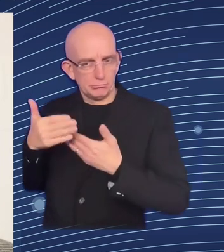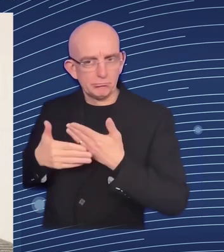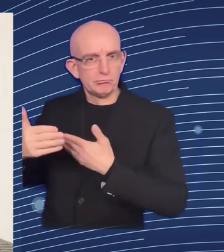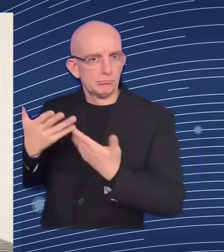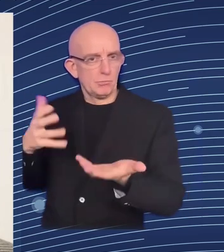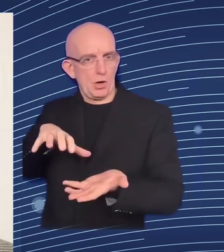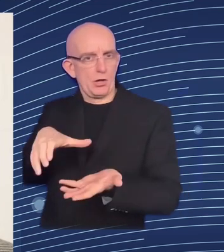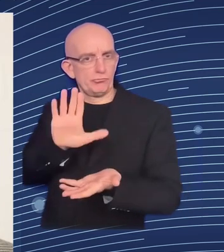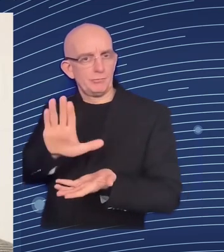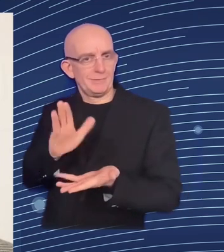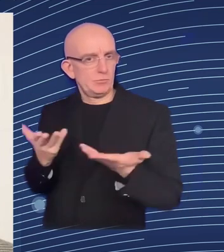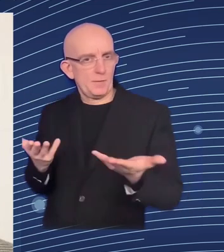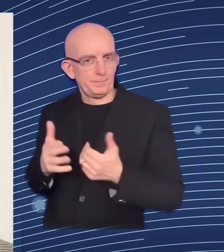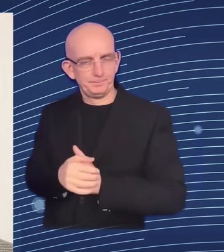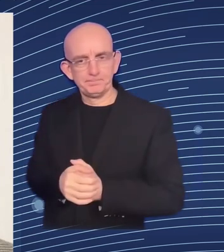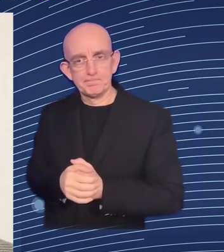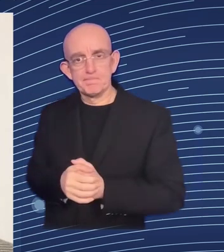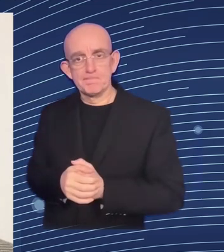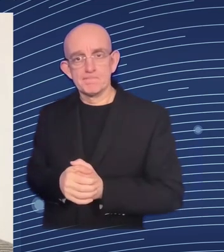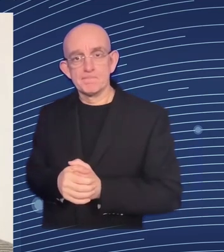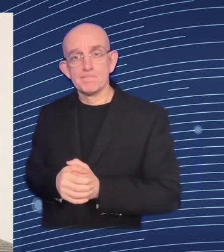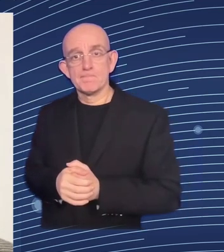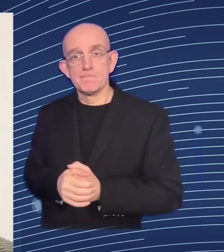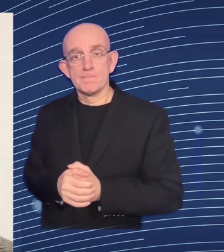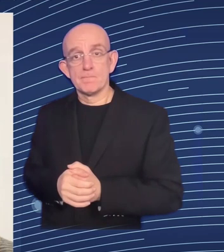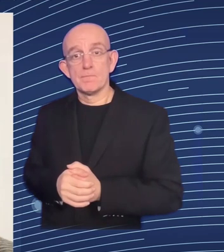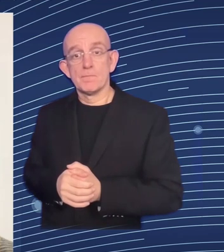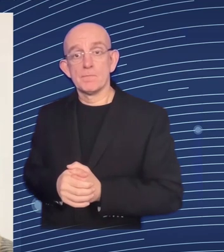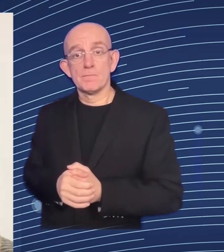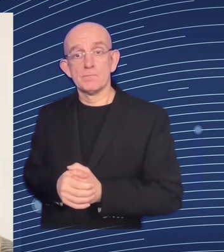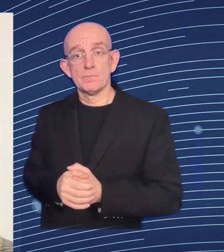can you hear me no we cannot hear you at this stage